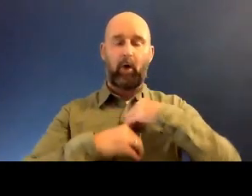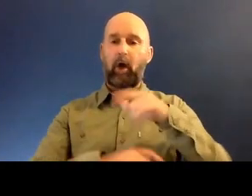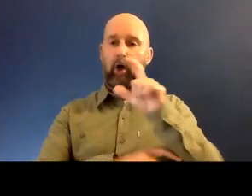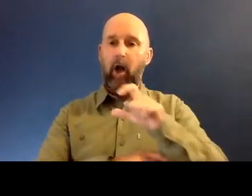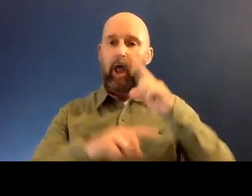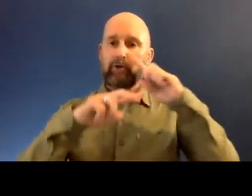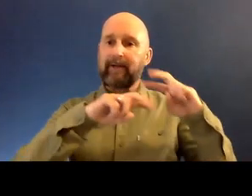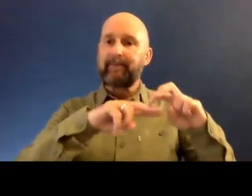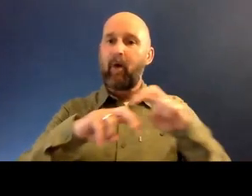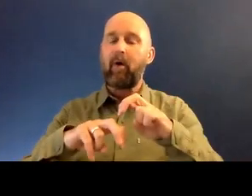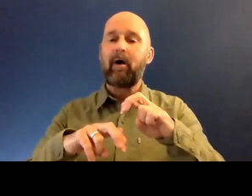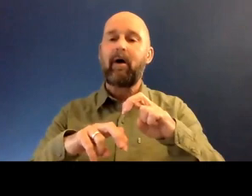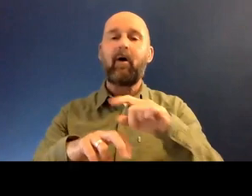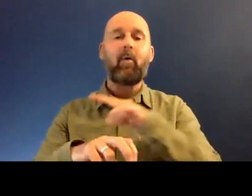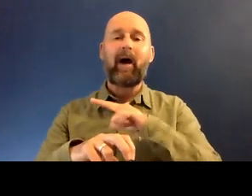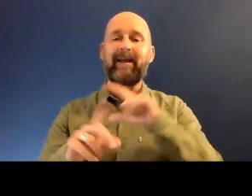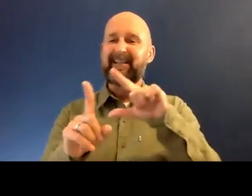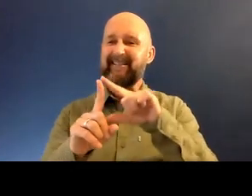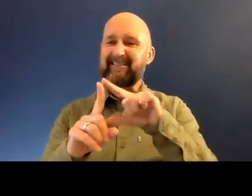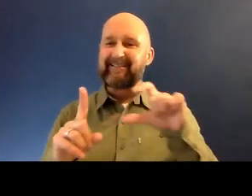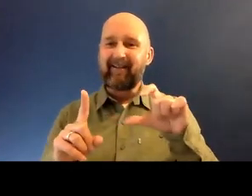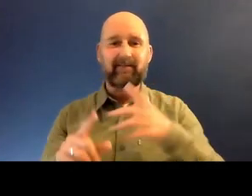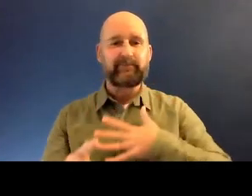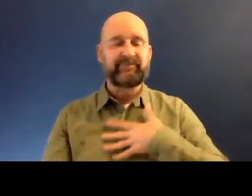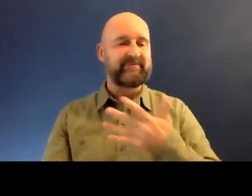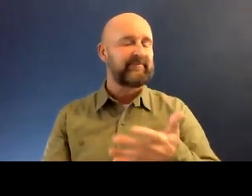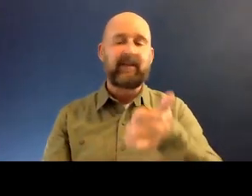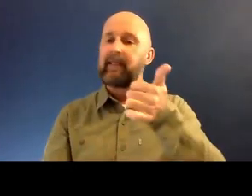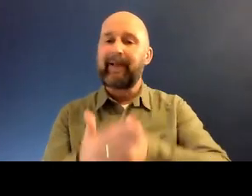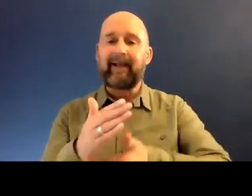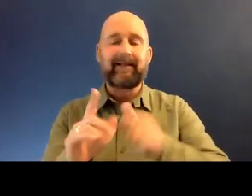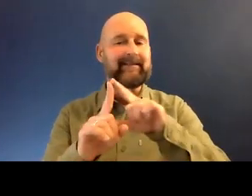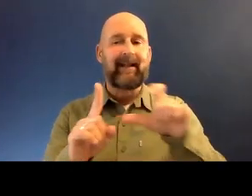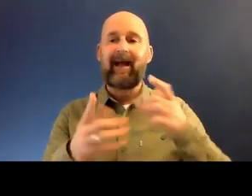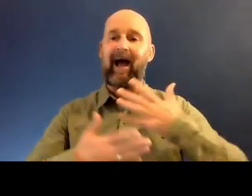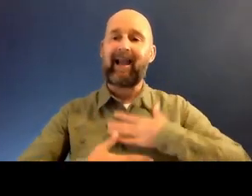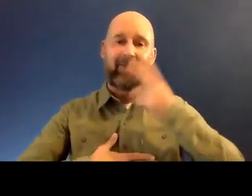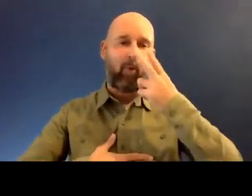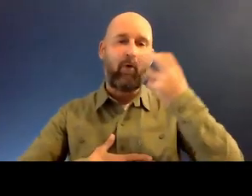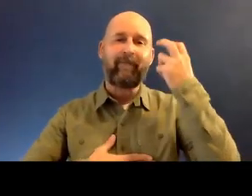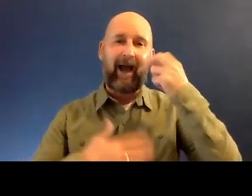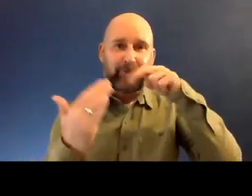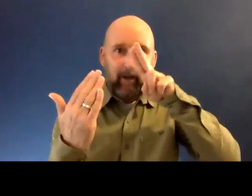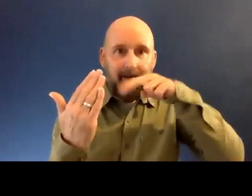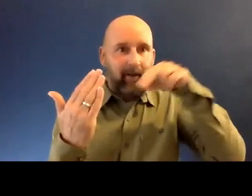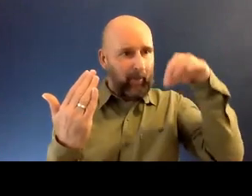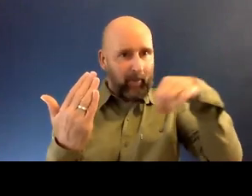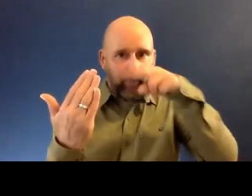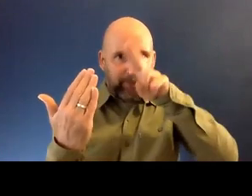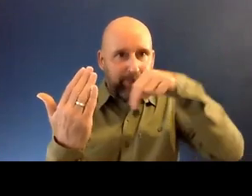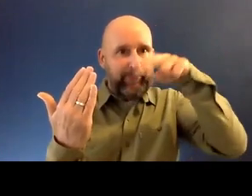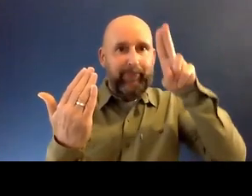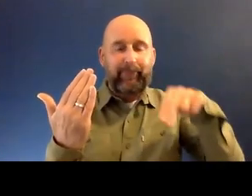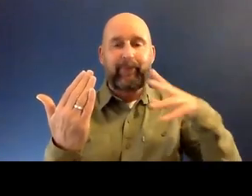hated, in the beginning, working with digital work. I liked the old-fashioned way. So it took me a long,